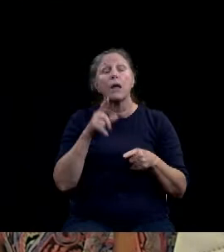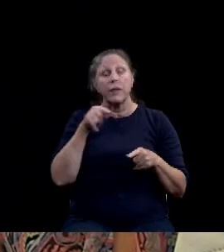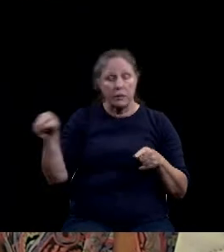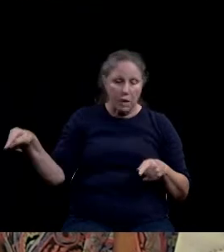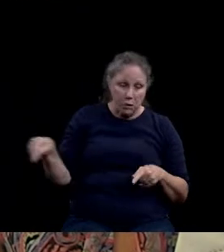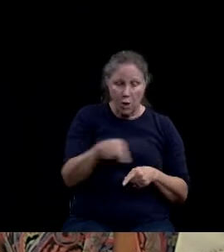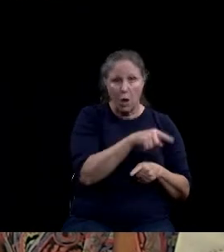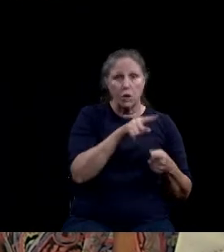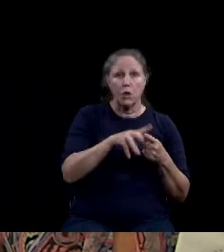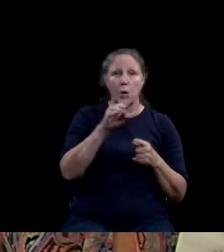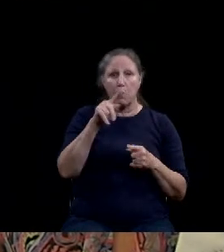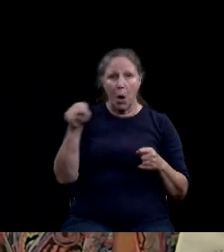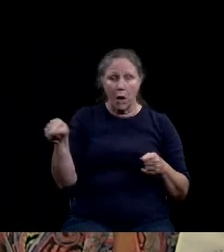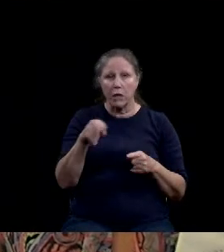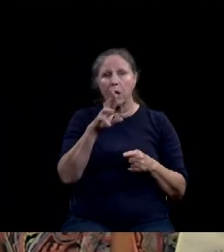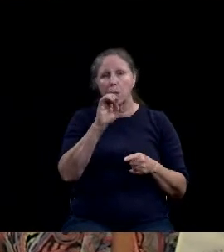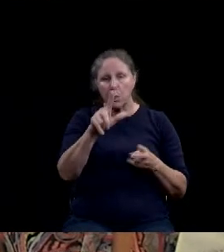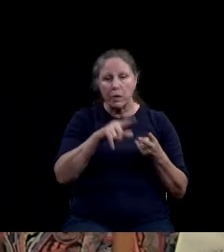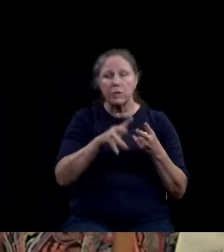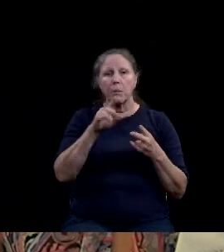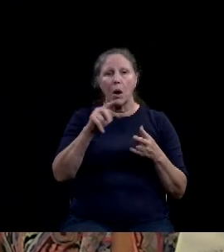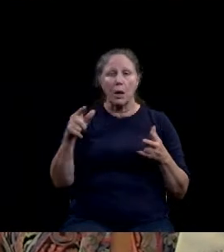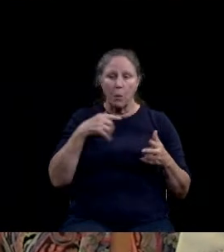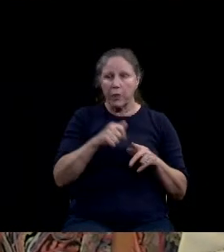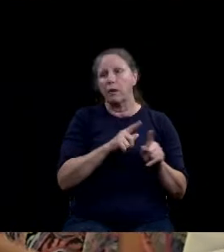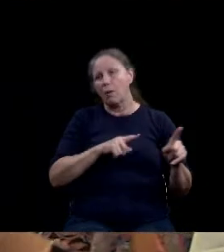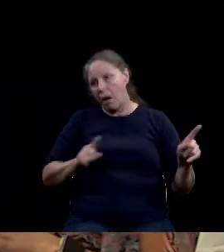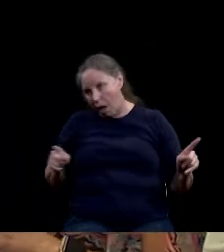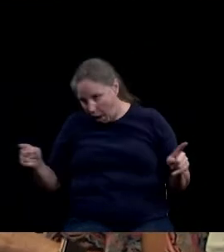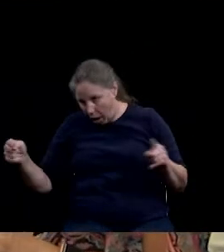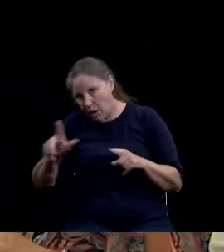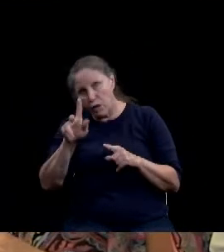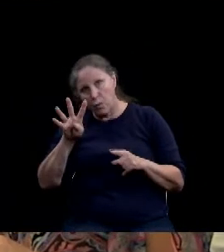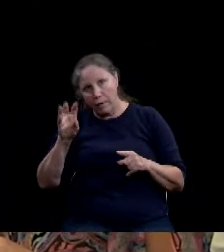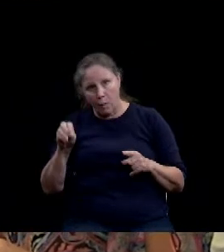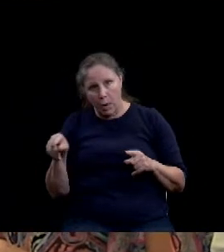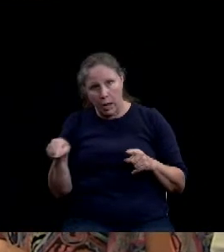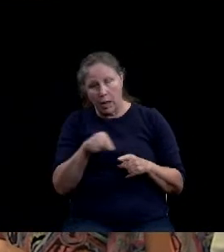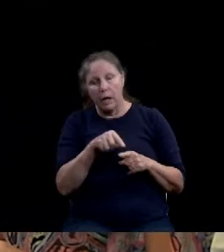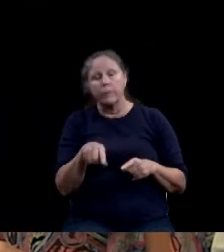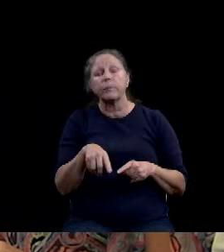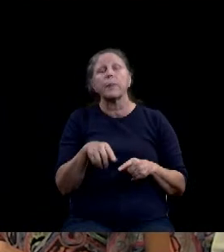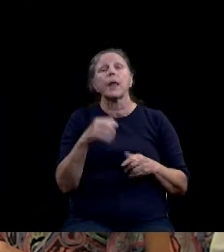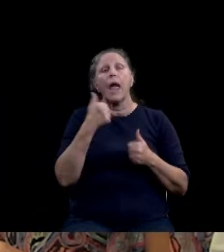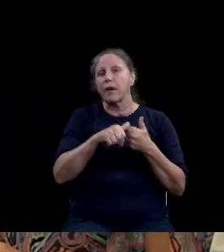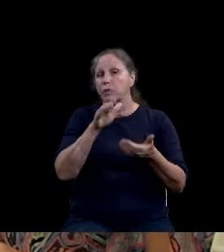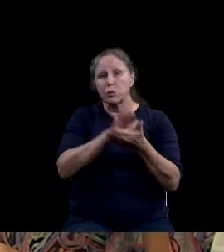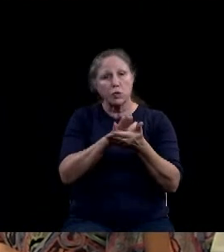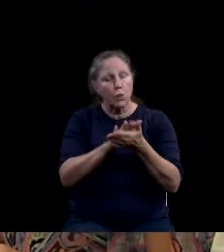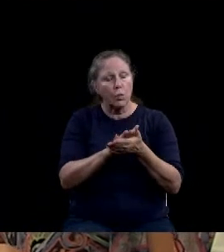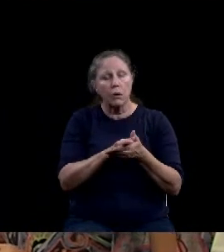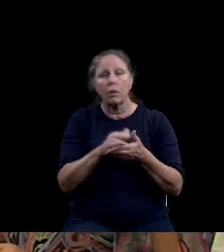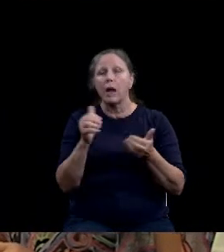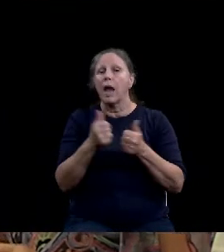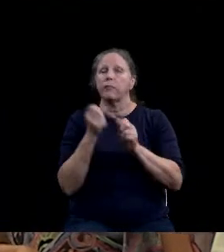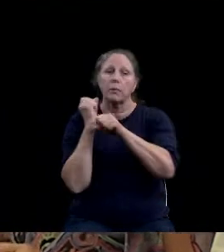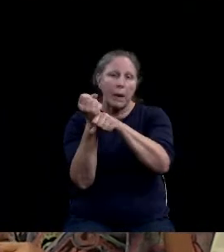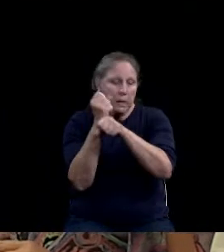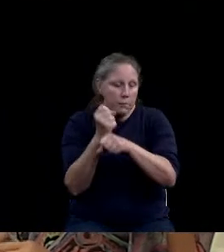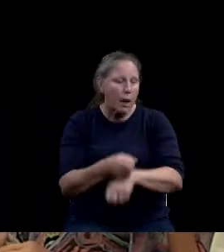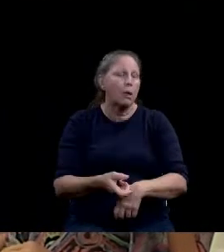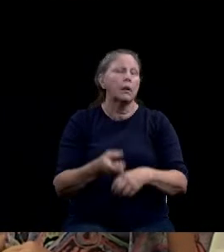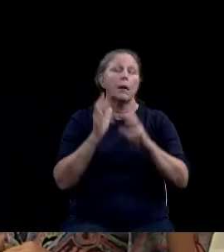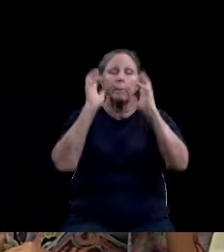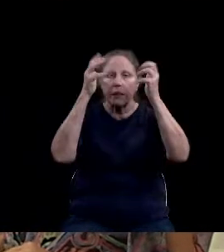all the way back to Loop 340 in Waco. Every school, every little league basketball softball team plus every farmer rancher use the